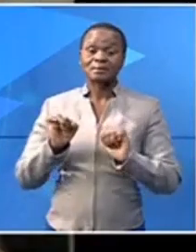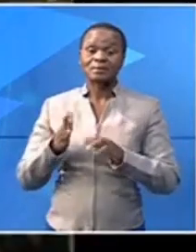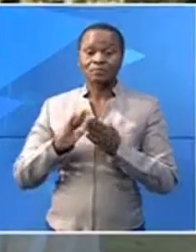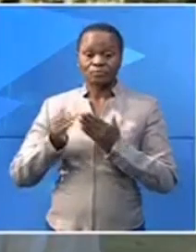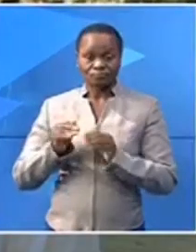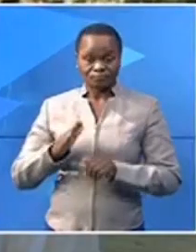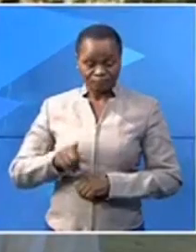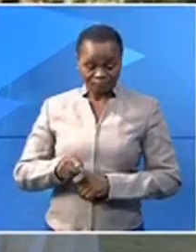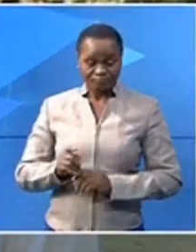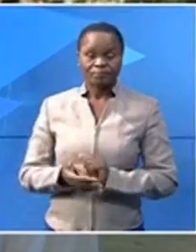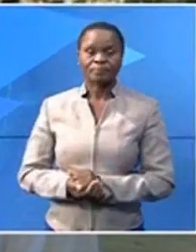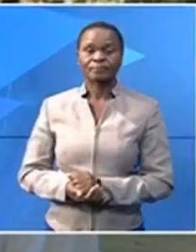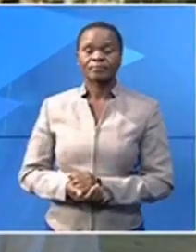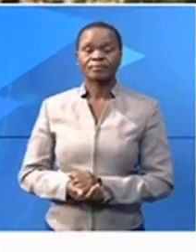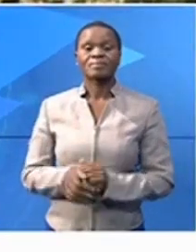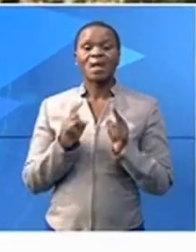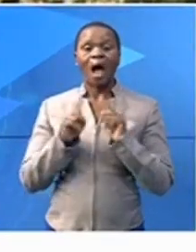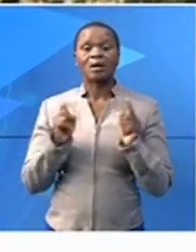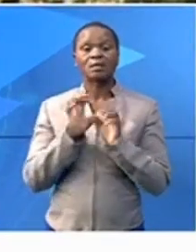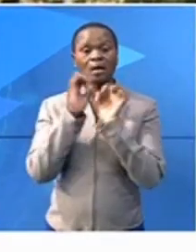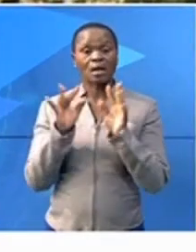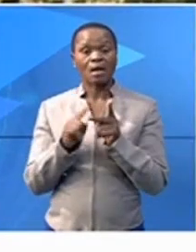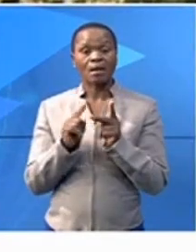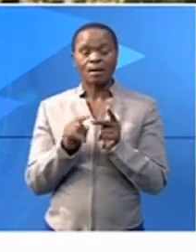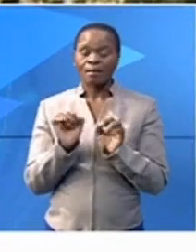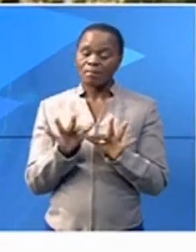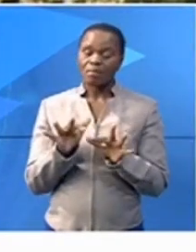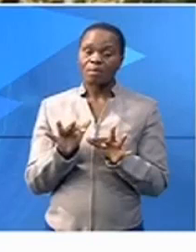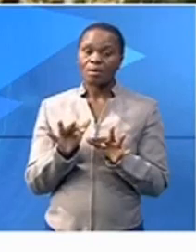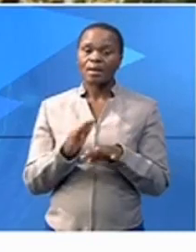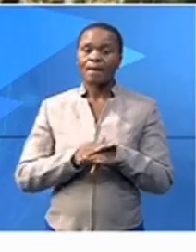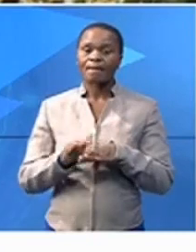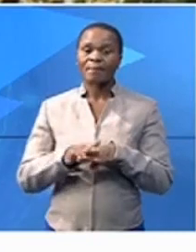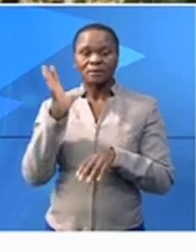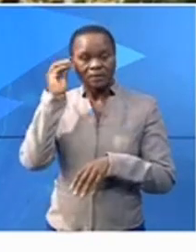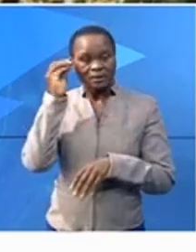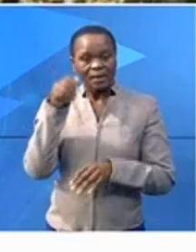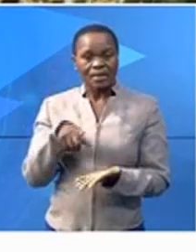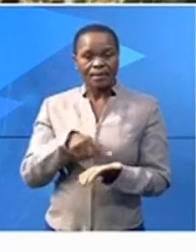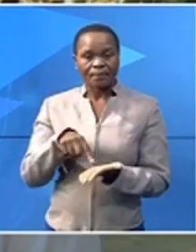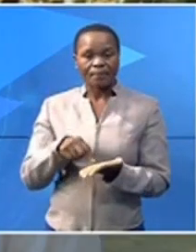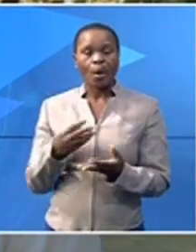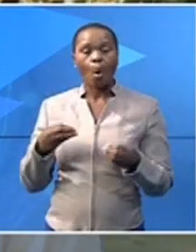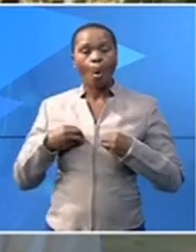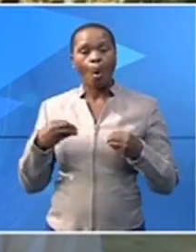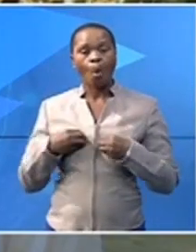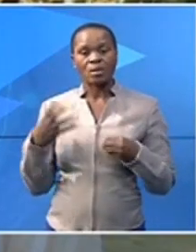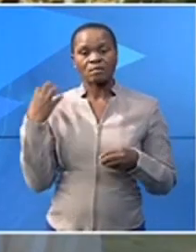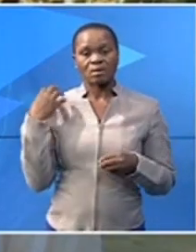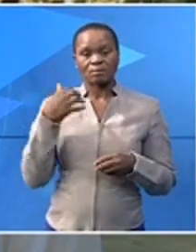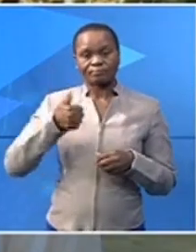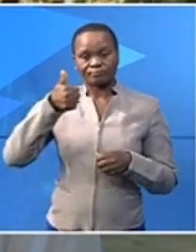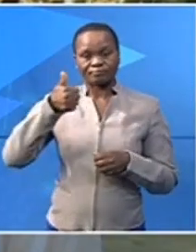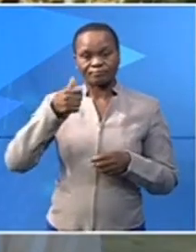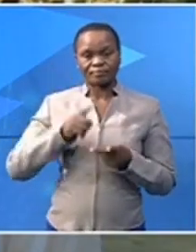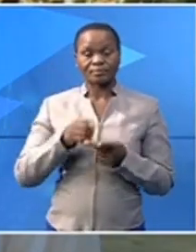The reason of course is quite clear to quite a number of people. People are basically interested in electing their own Prime Minister and making sure